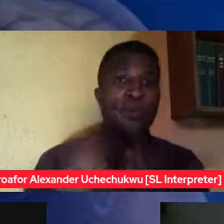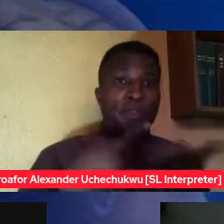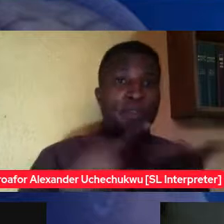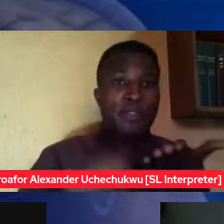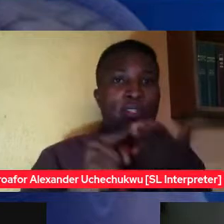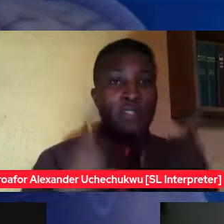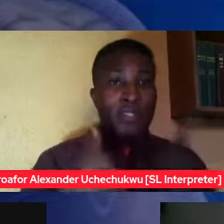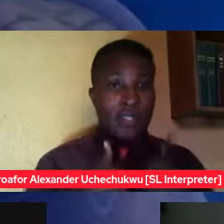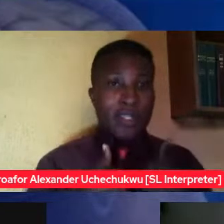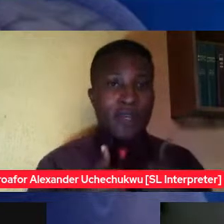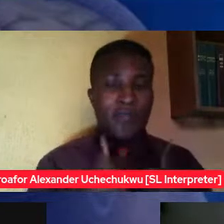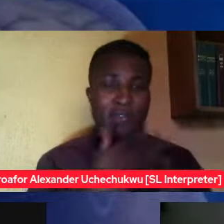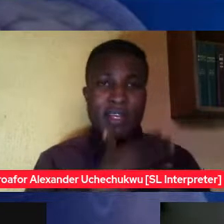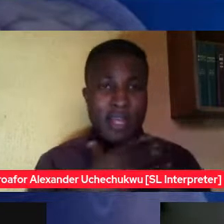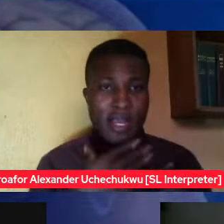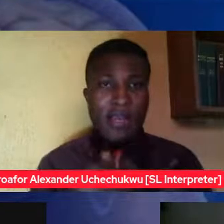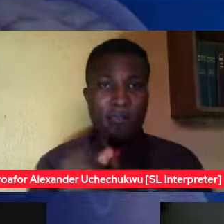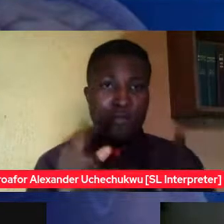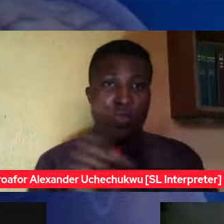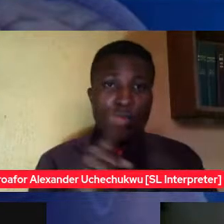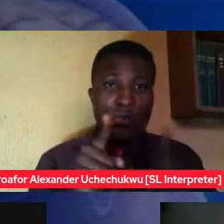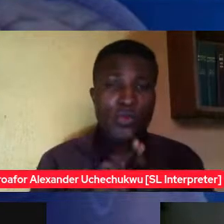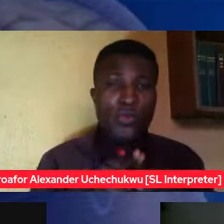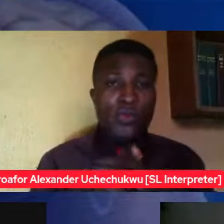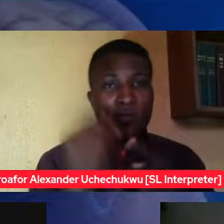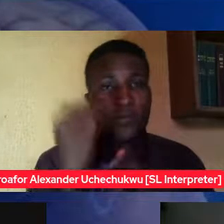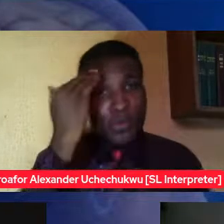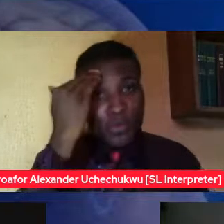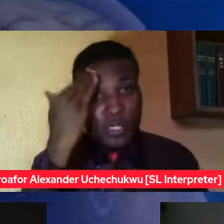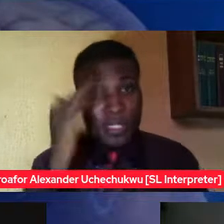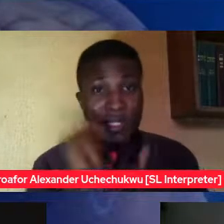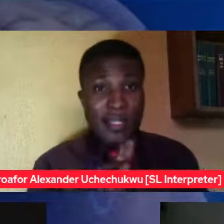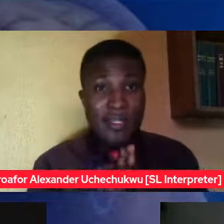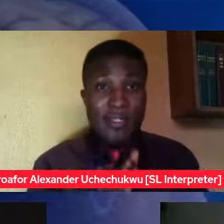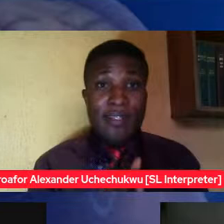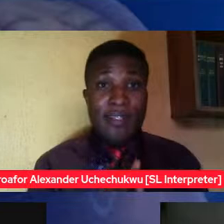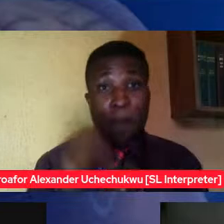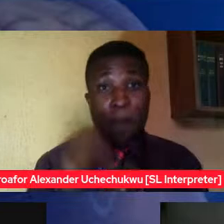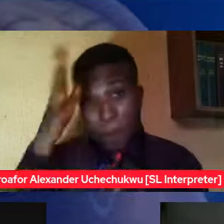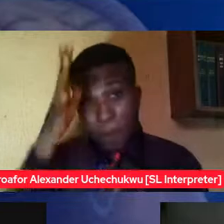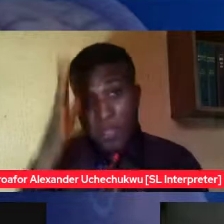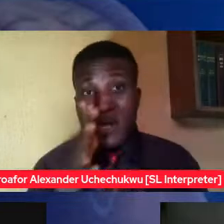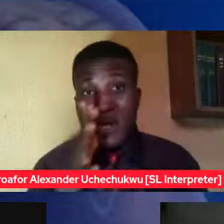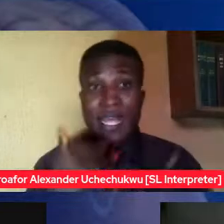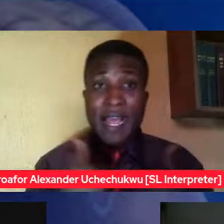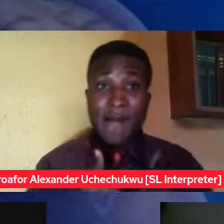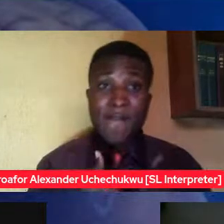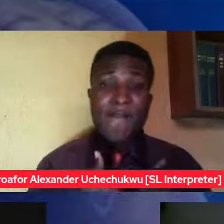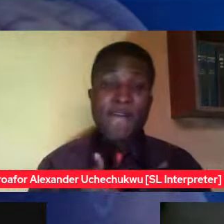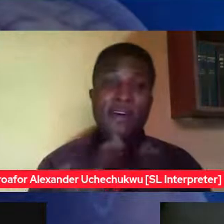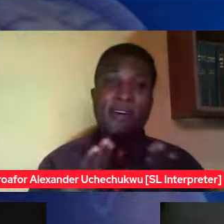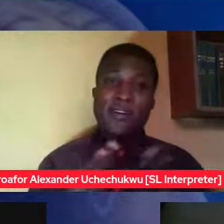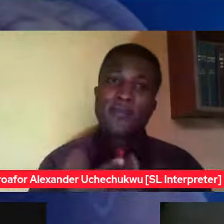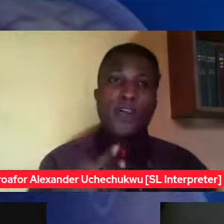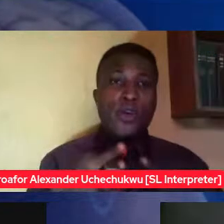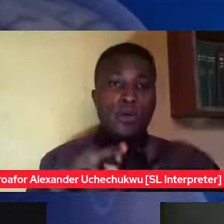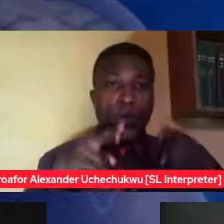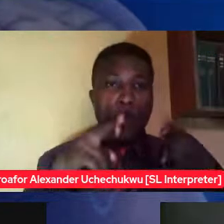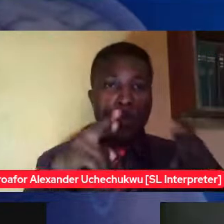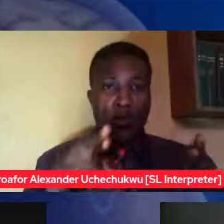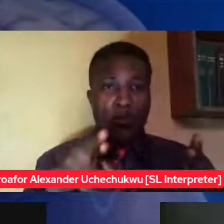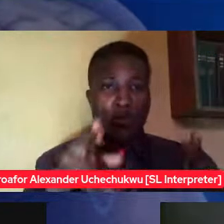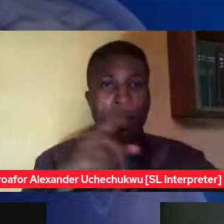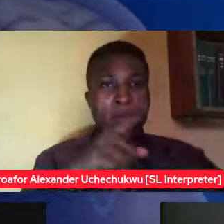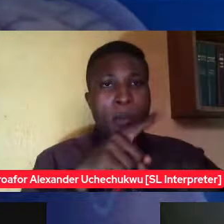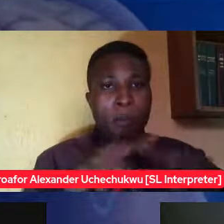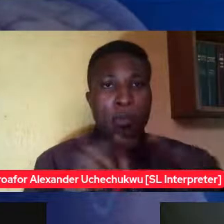realized like and while i said parents have a role but your role is not to make the decisions your role is to